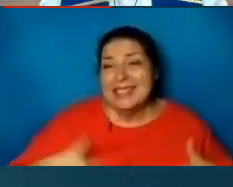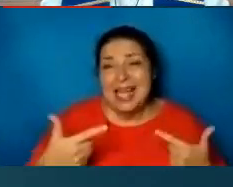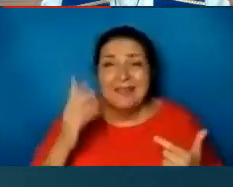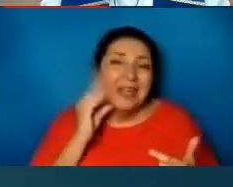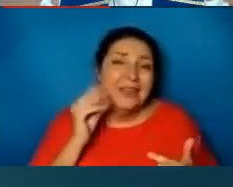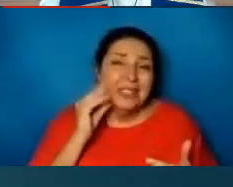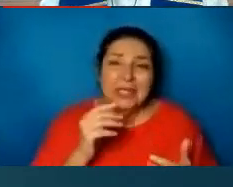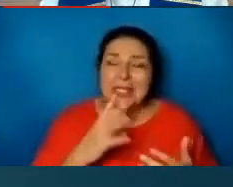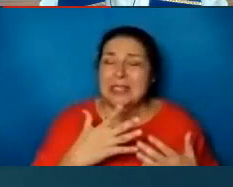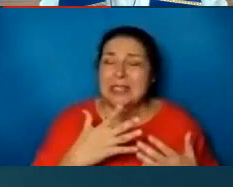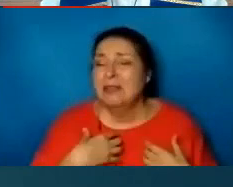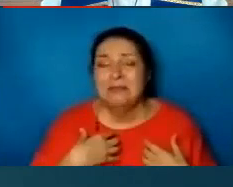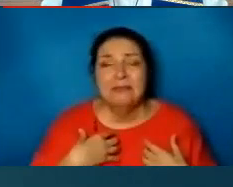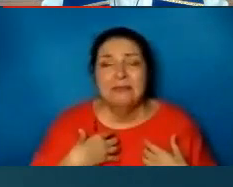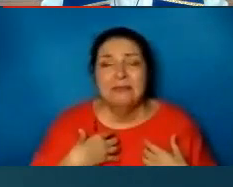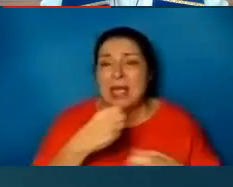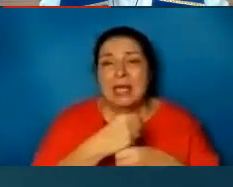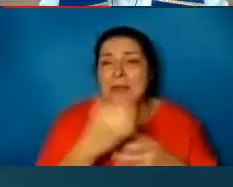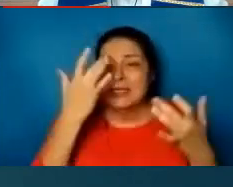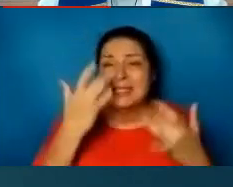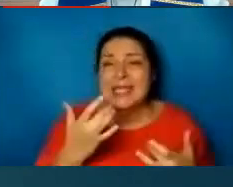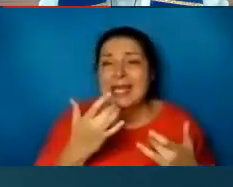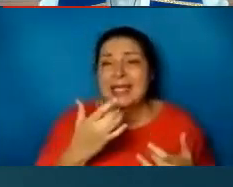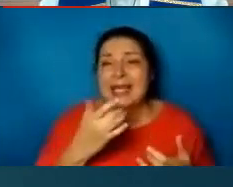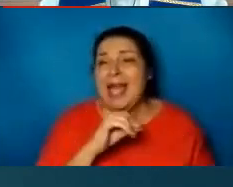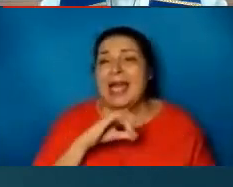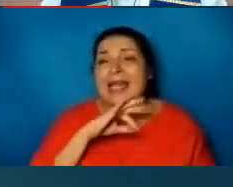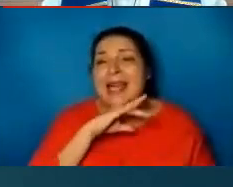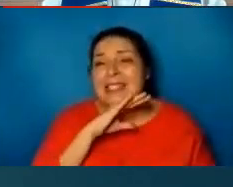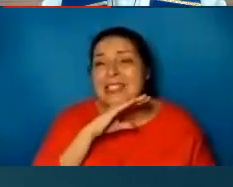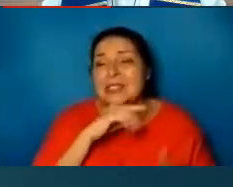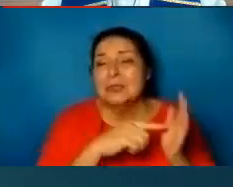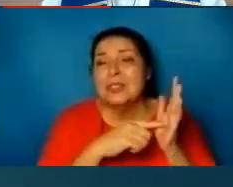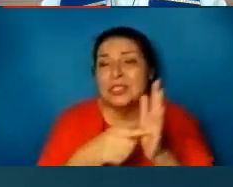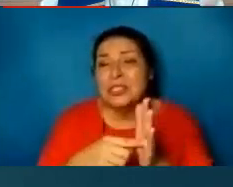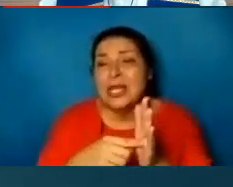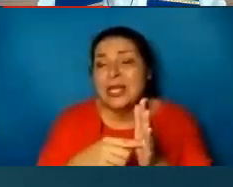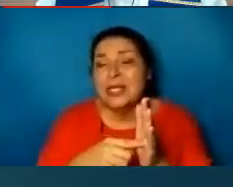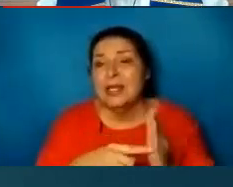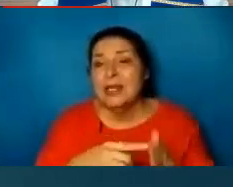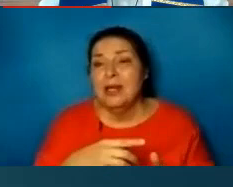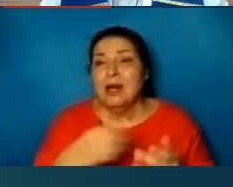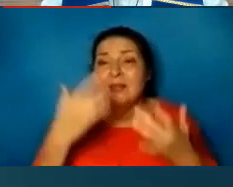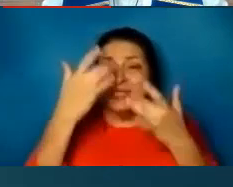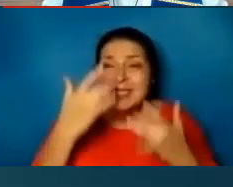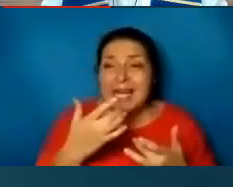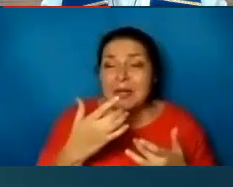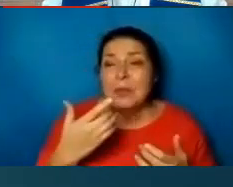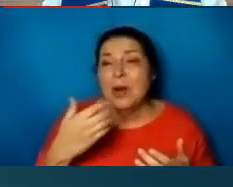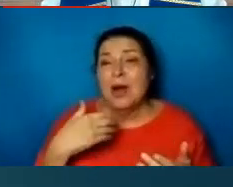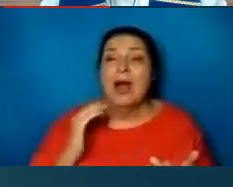We're in a state of mourning, and ashes were a sign of mourning. We have a faint spirit,